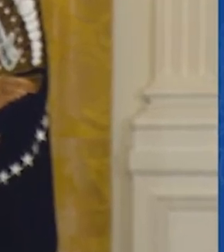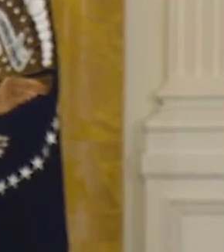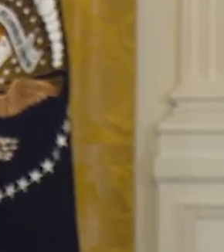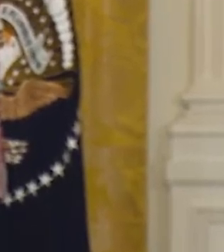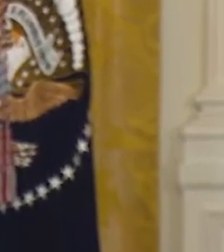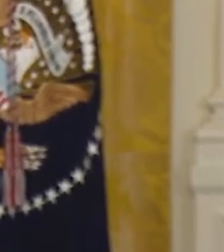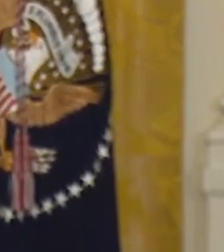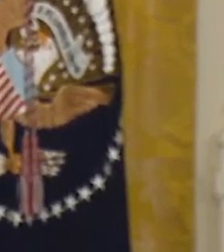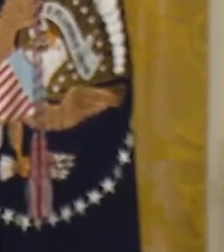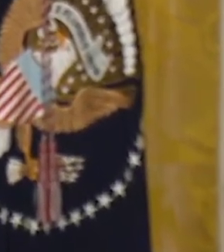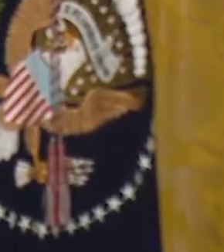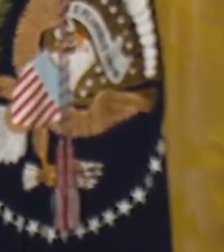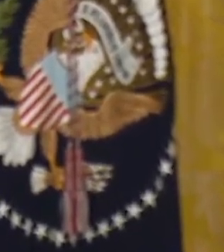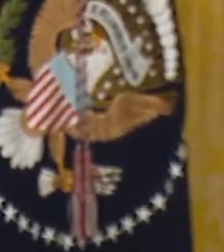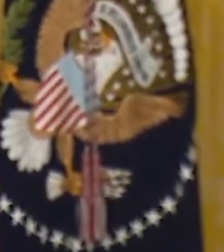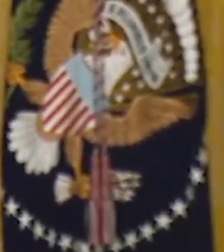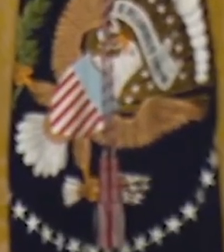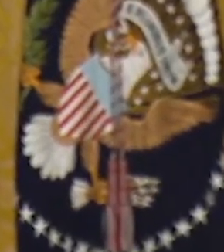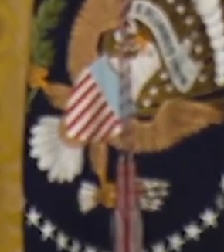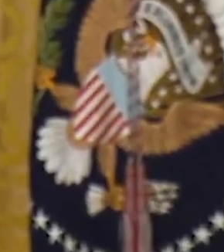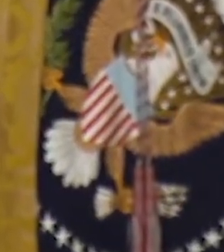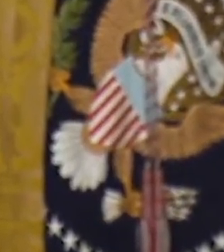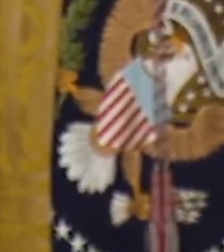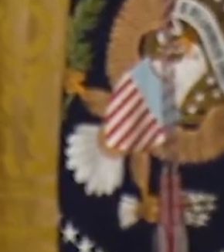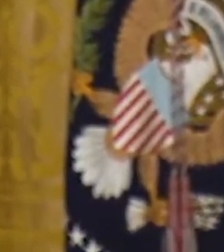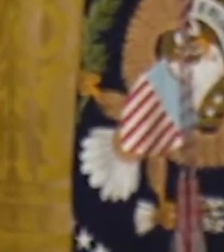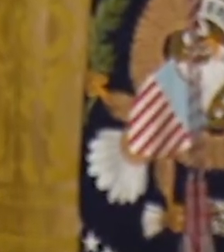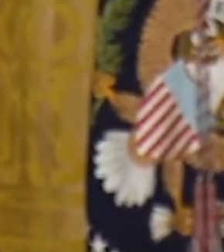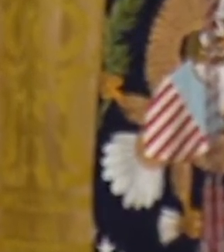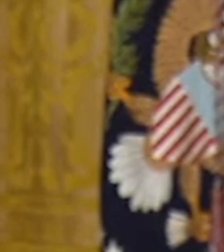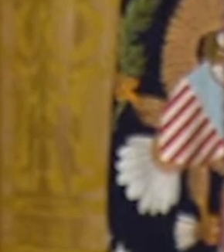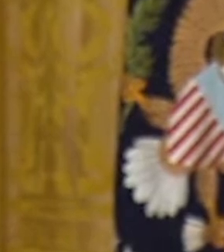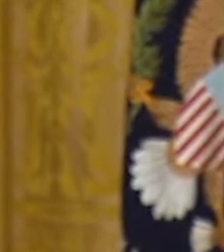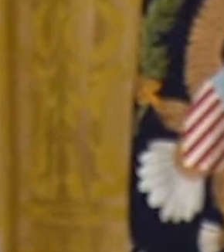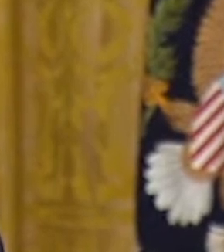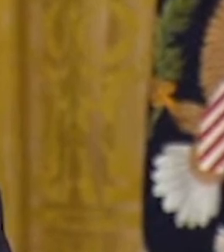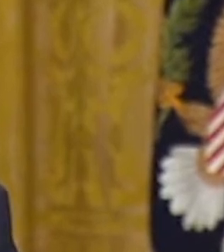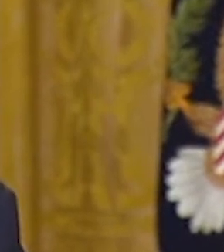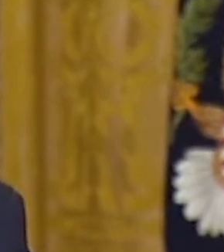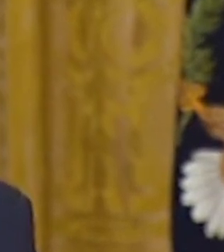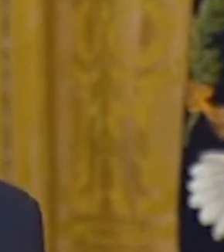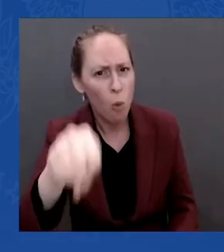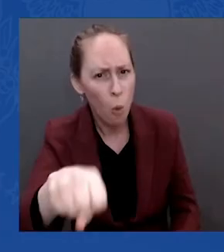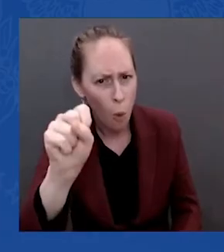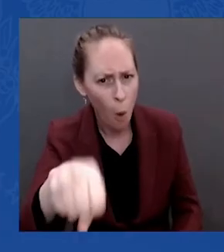Yes, Russian bullets, missiles and tanks in Ukraine. Yes, I am.